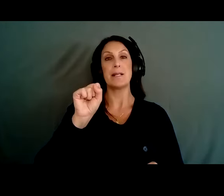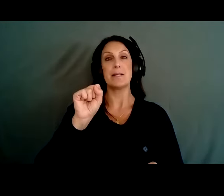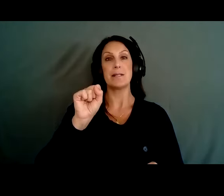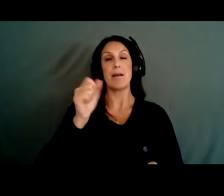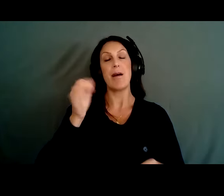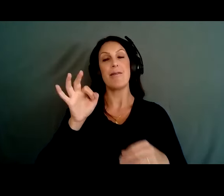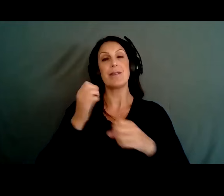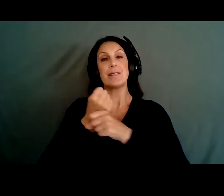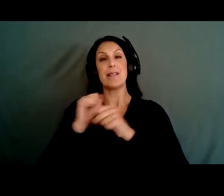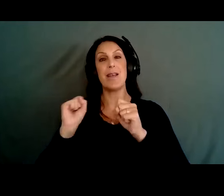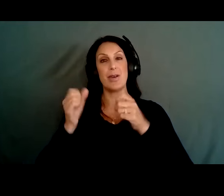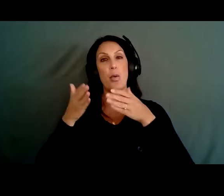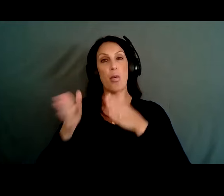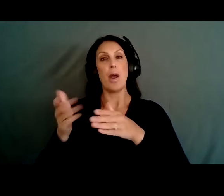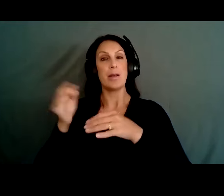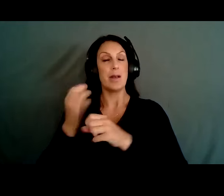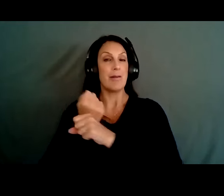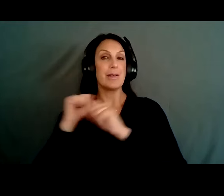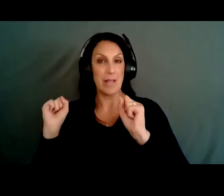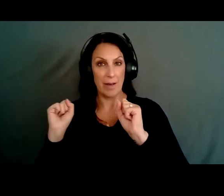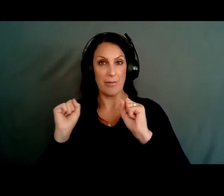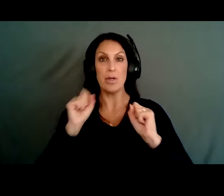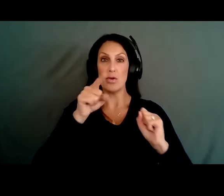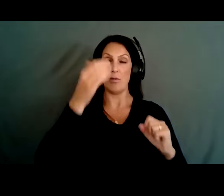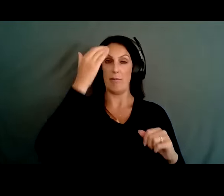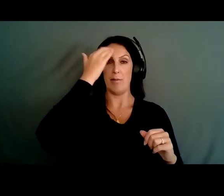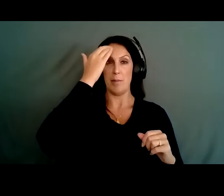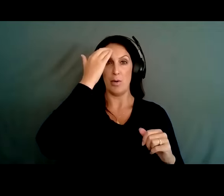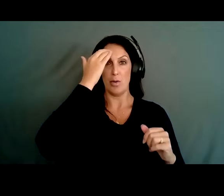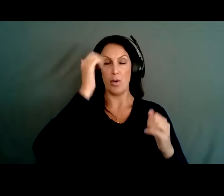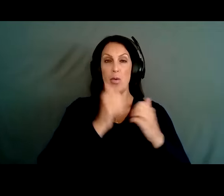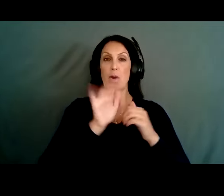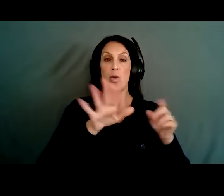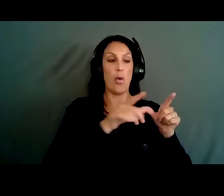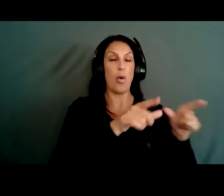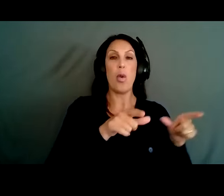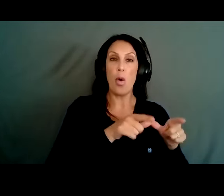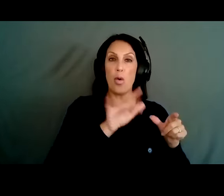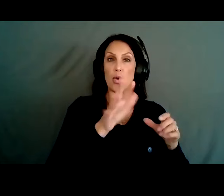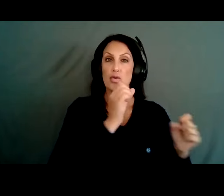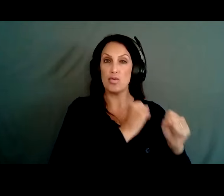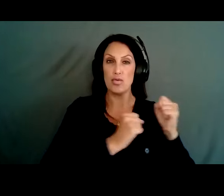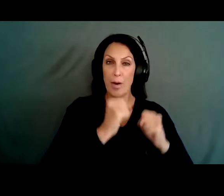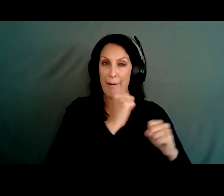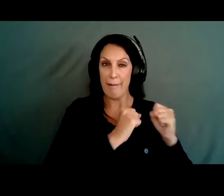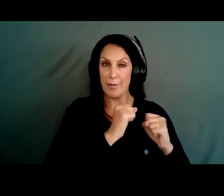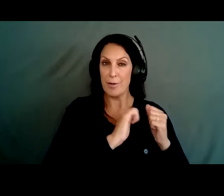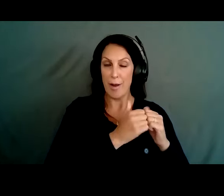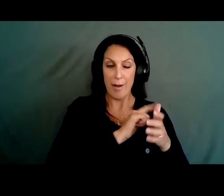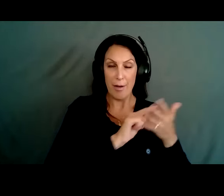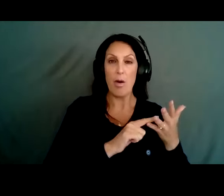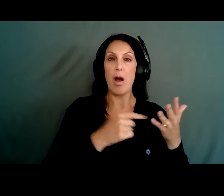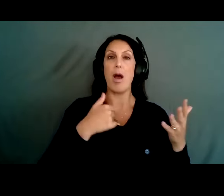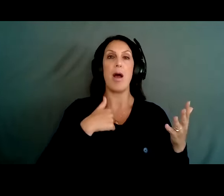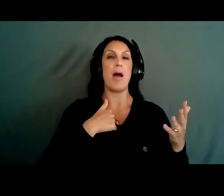case you're not familiar as part of your local strategy as well. So with that, and I apologize,